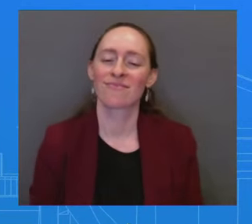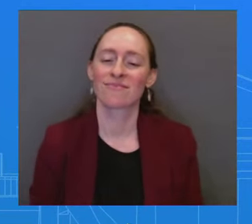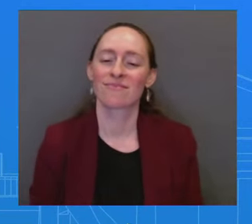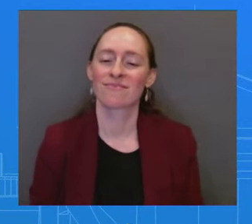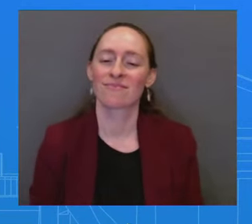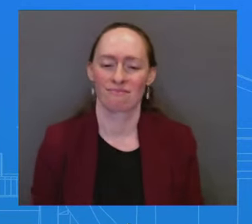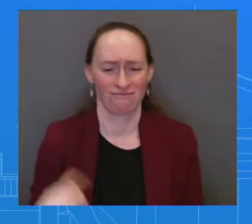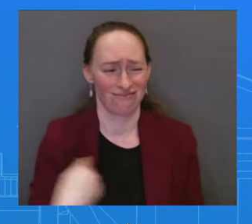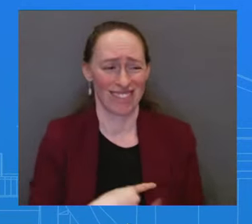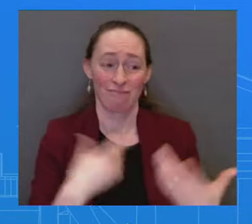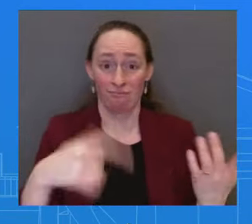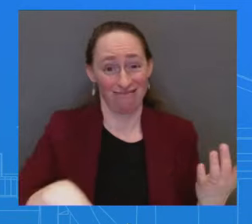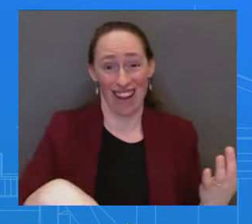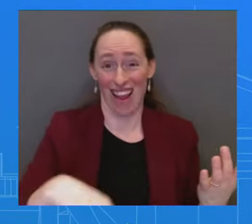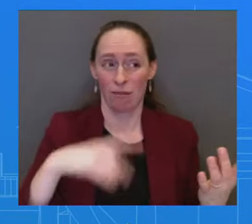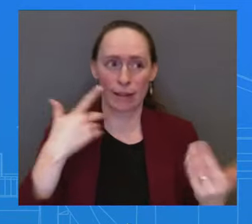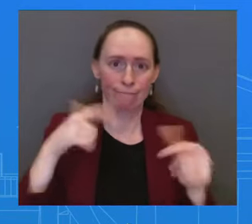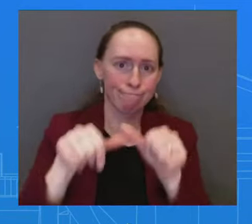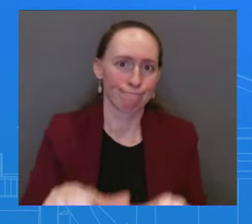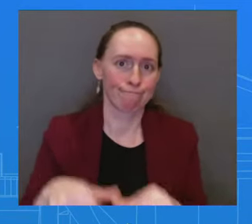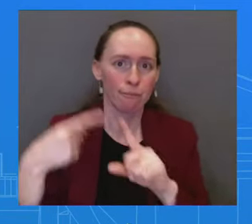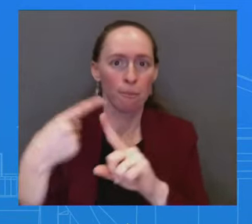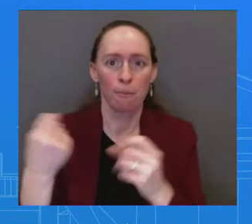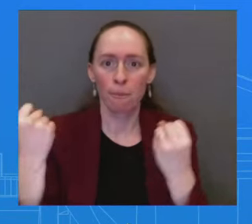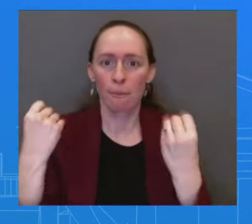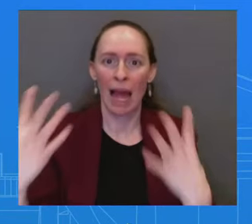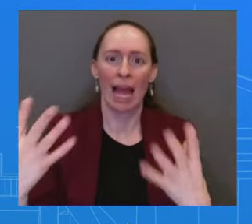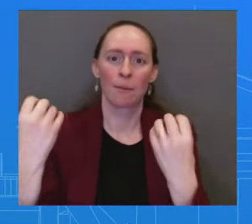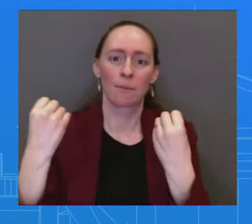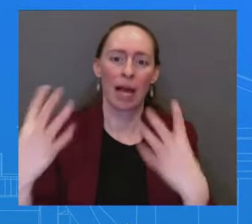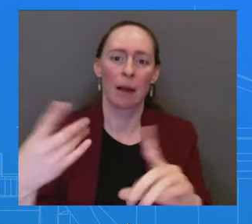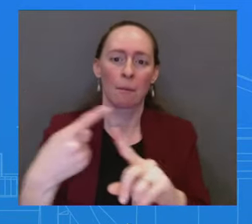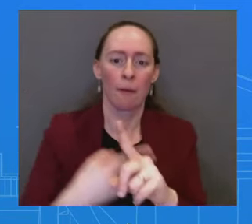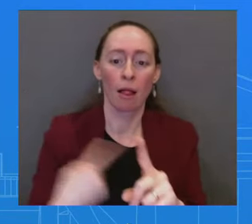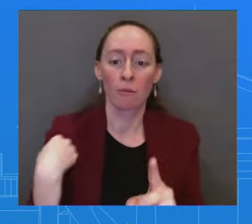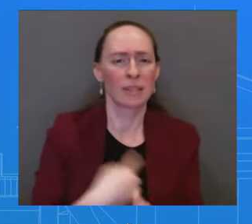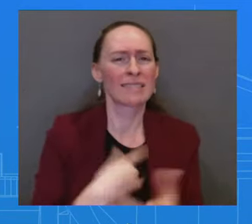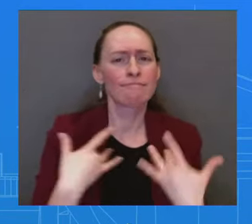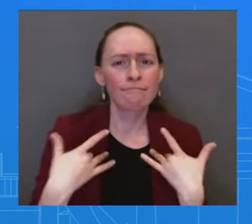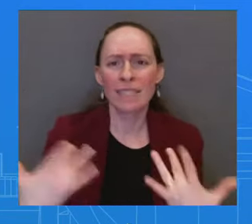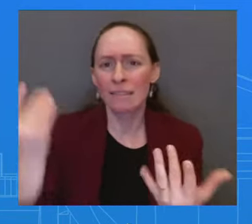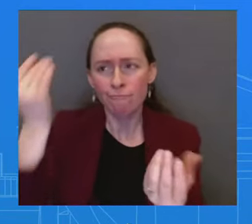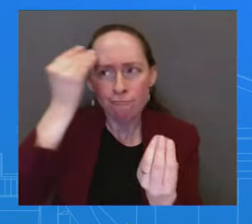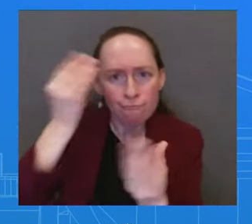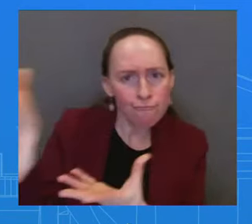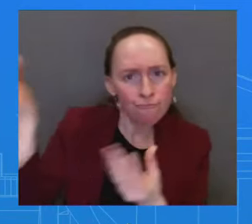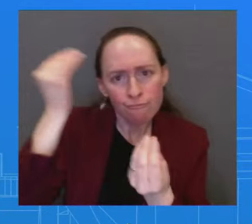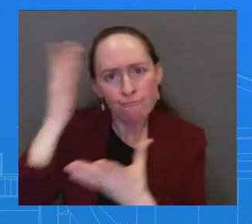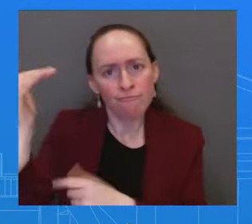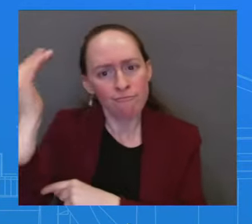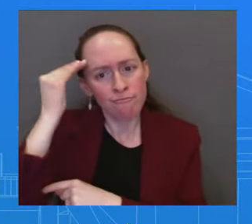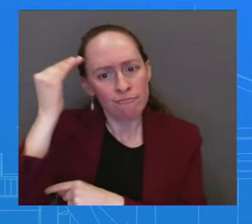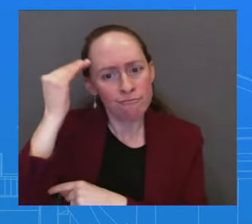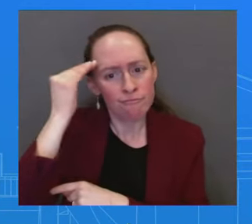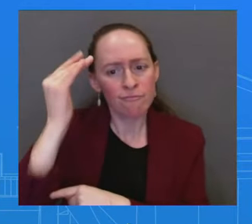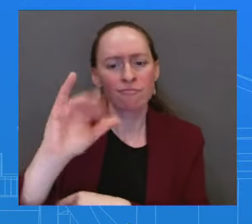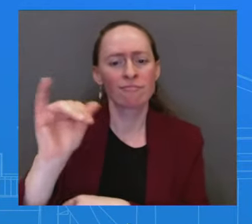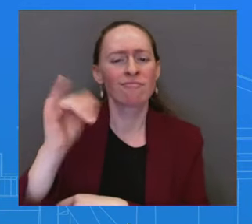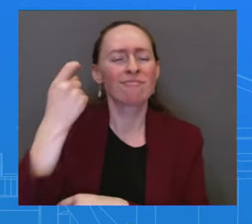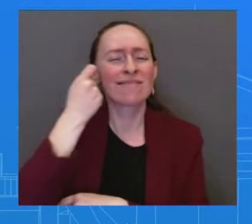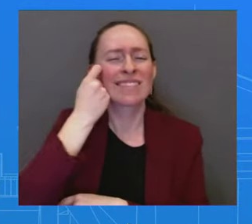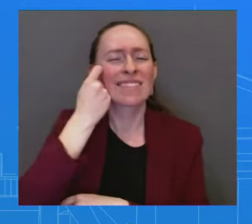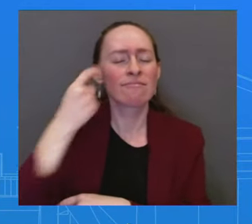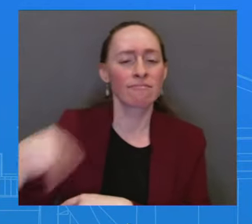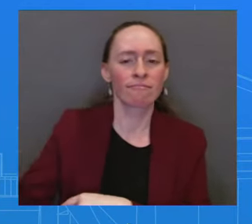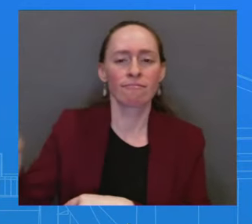he's getting regular updates, everyday, daily updates. And the President said last week, I think you, someone asked him if how he felt about it. And